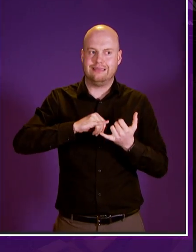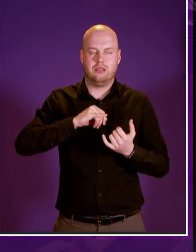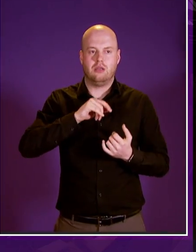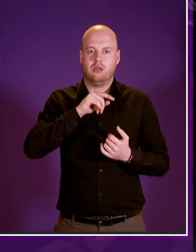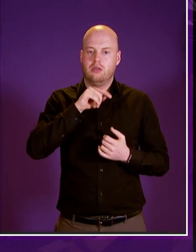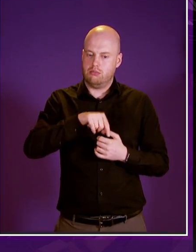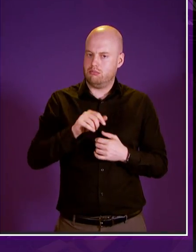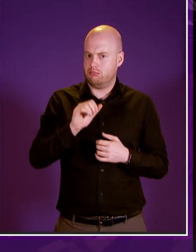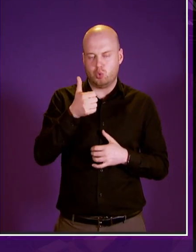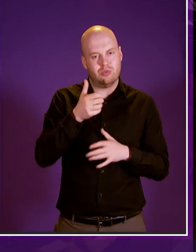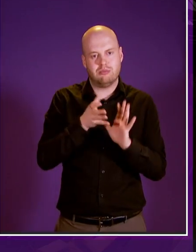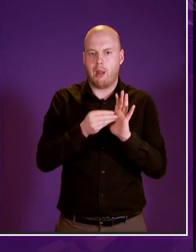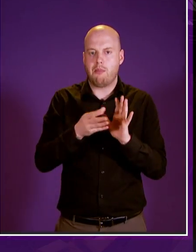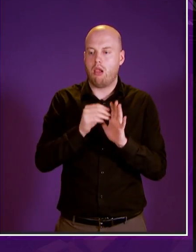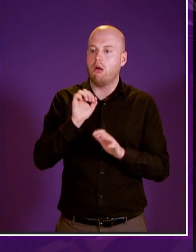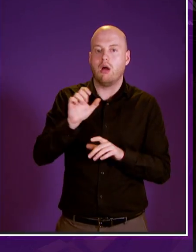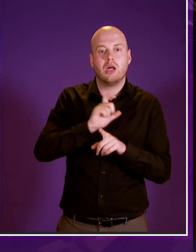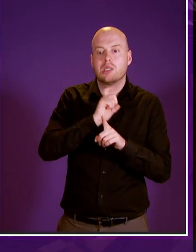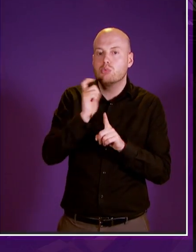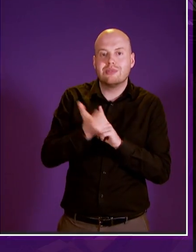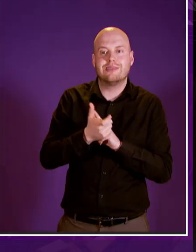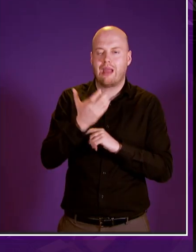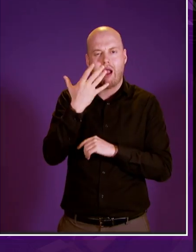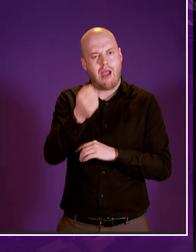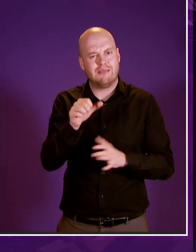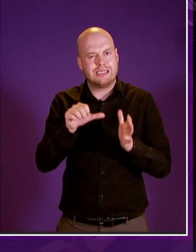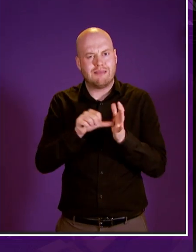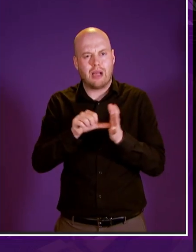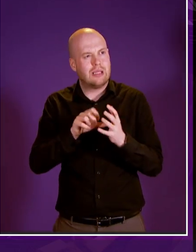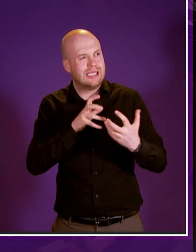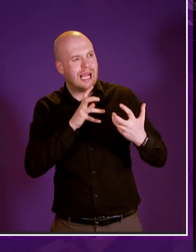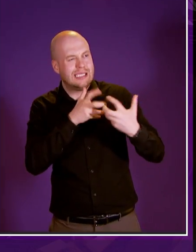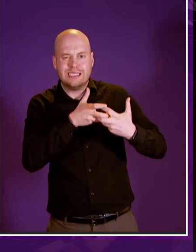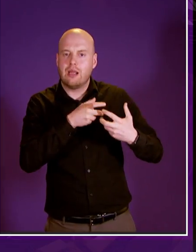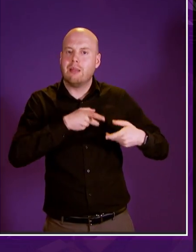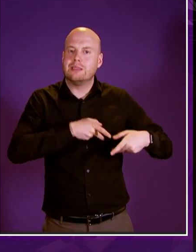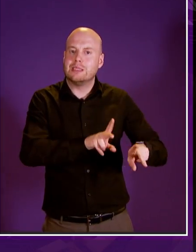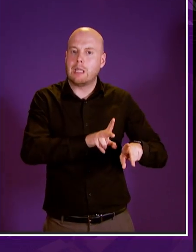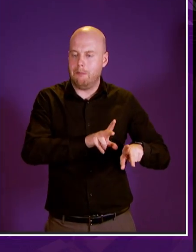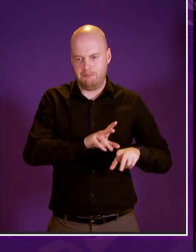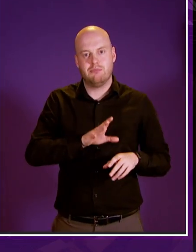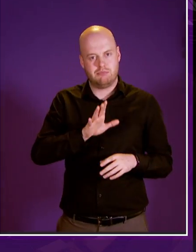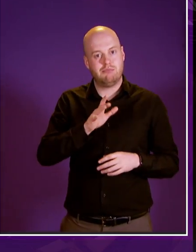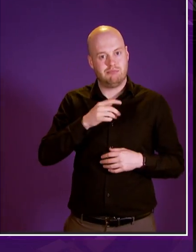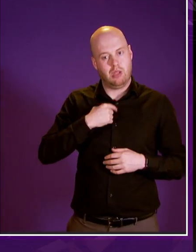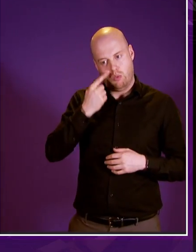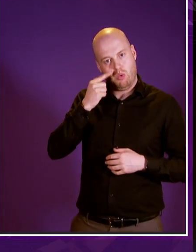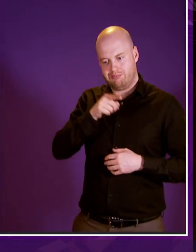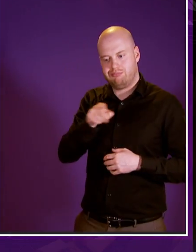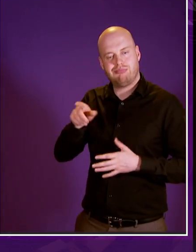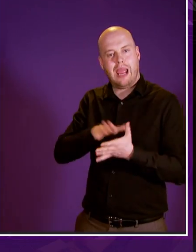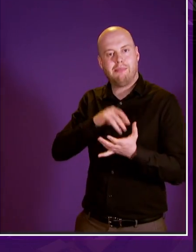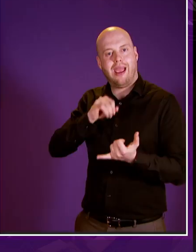community of people who have actually had difficulty with the system you don't need to look any further than people with multiple